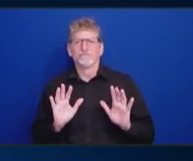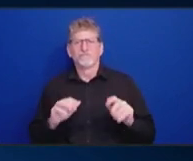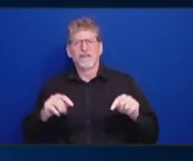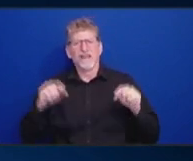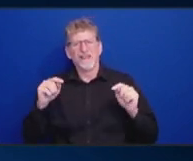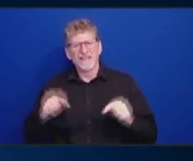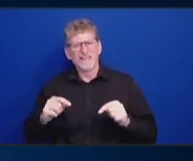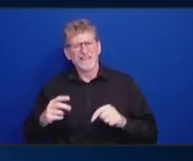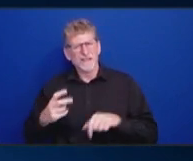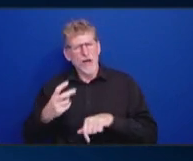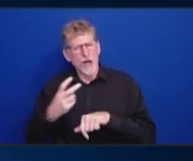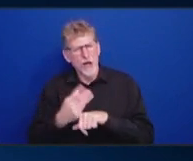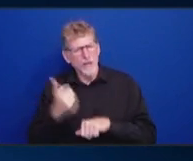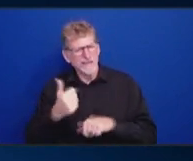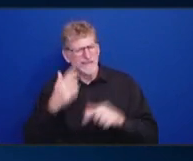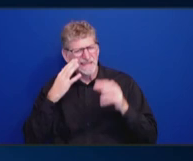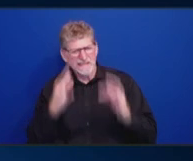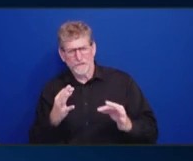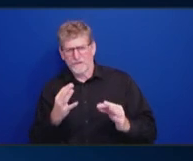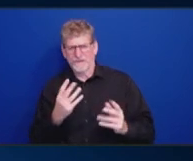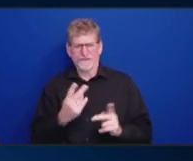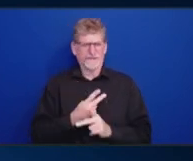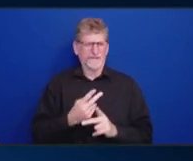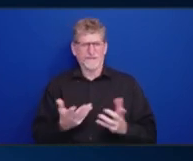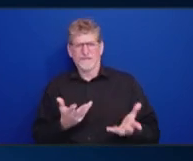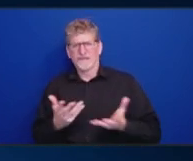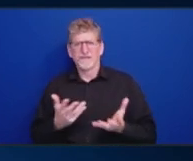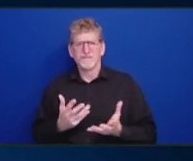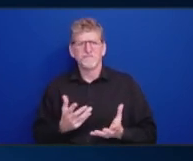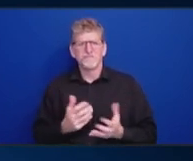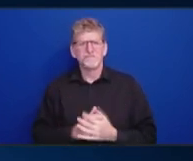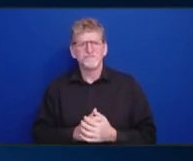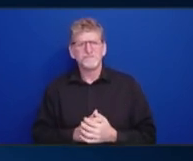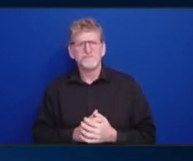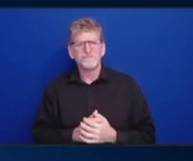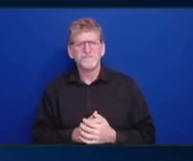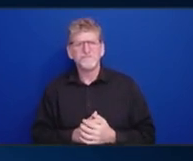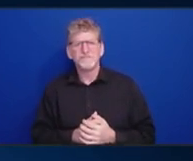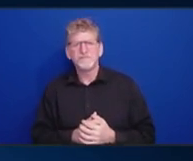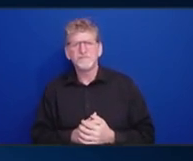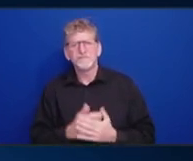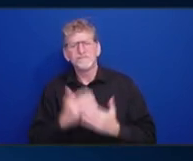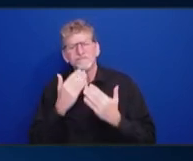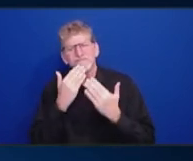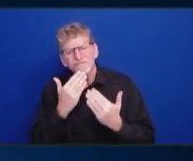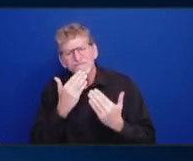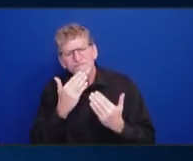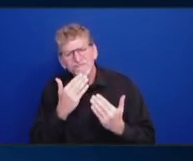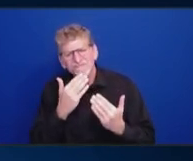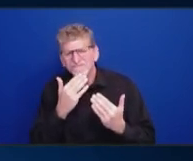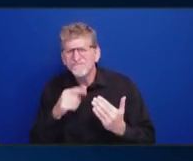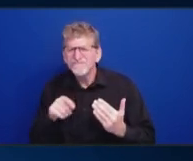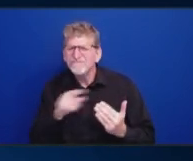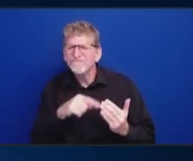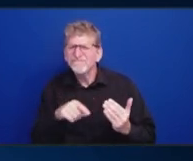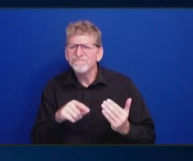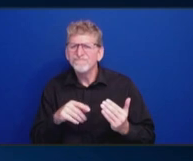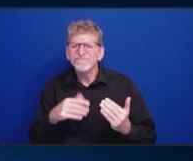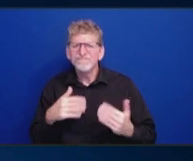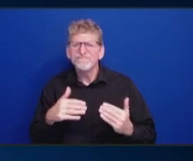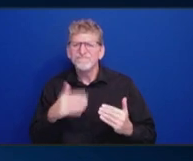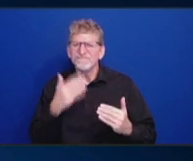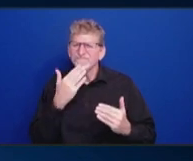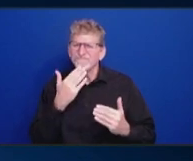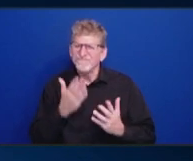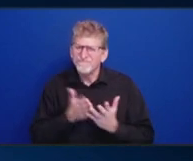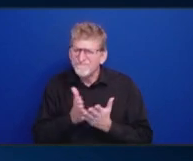things that we needed to do. really appreciate everyone sort of working through the break to get us to where we